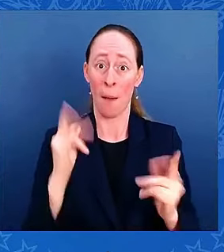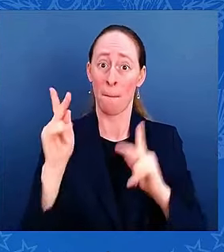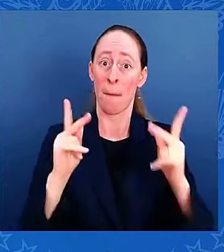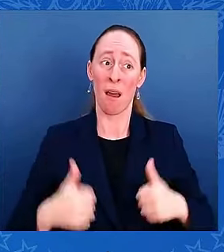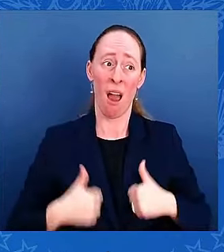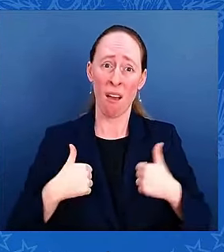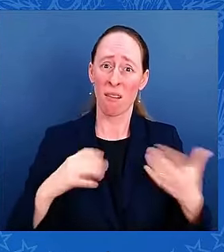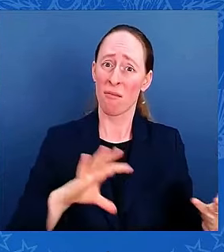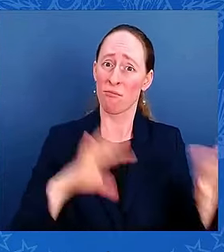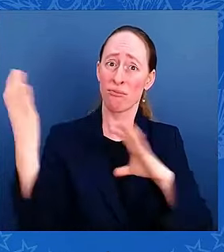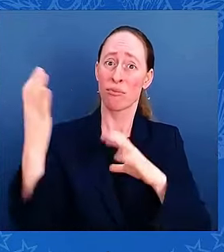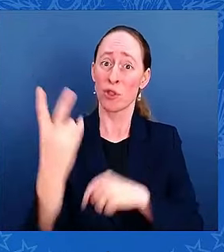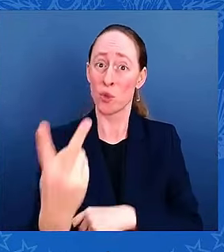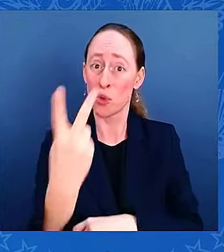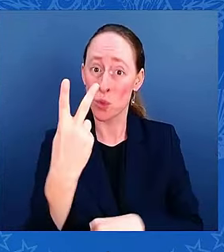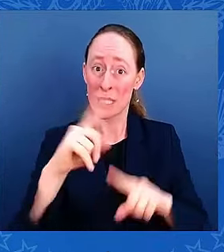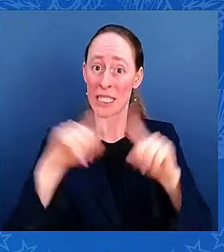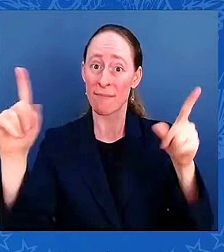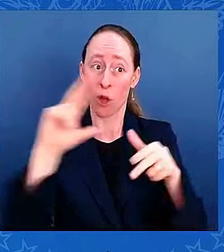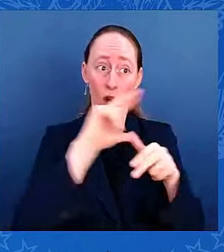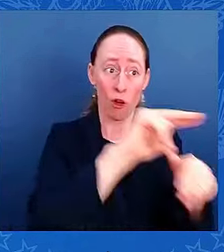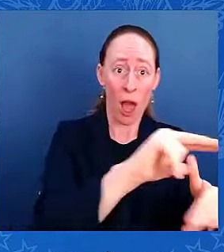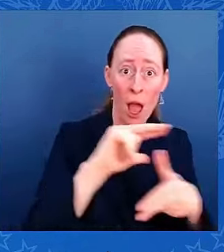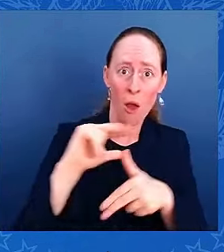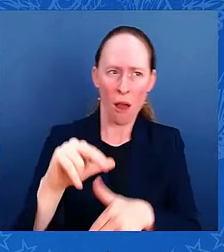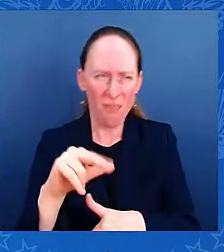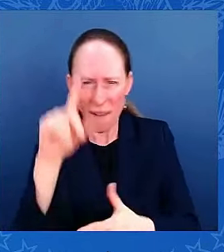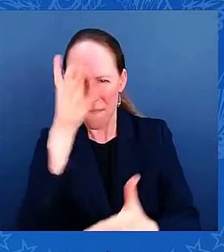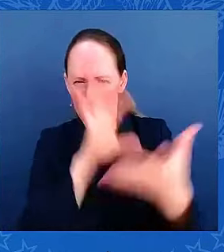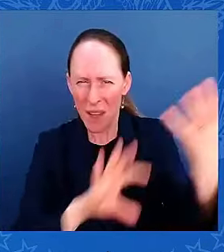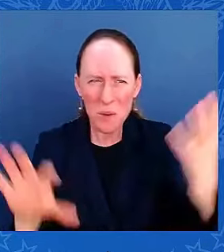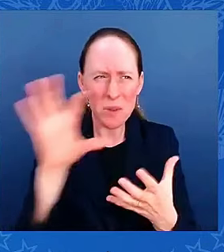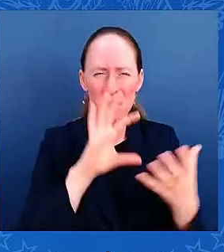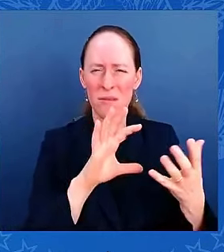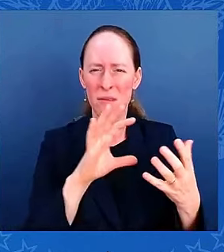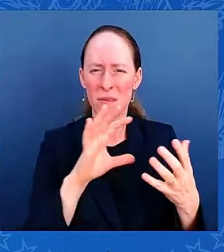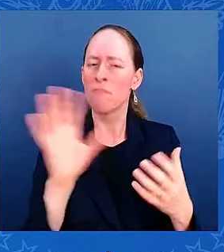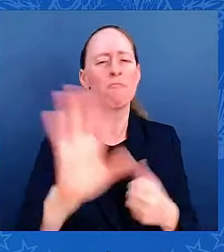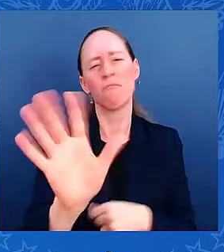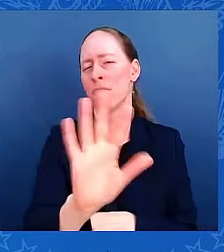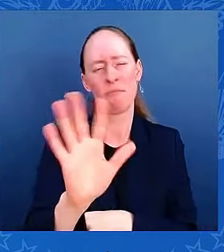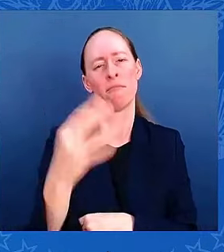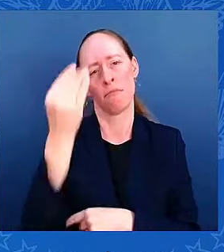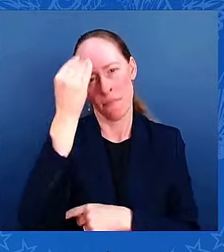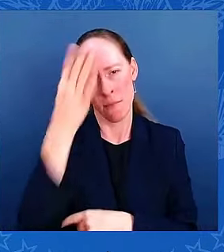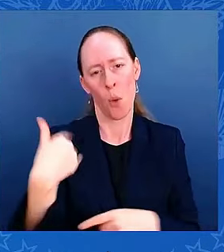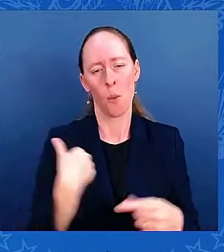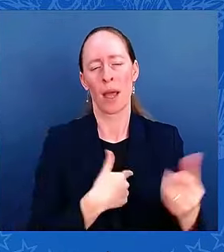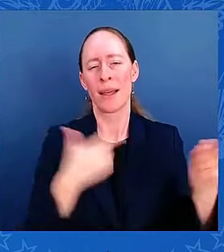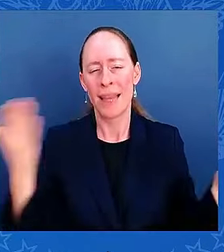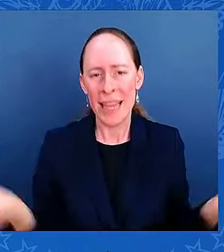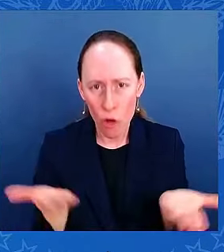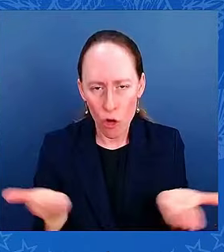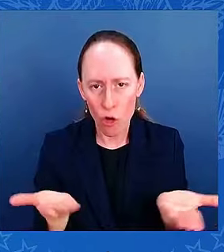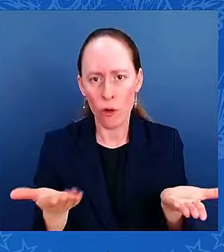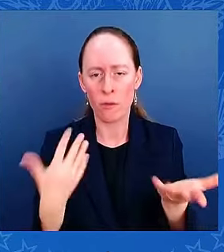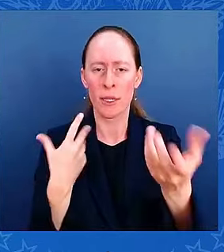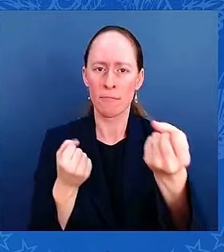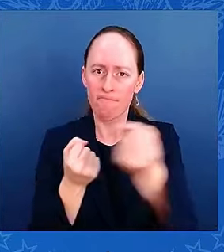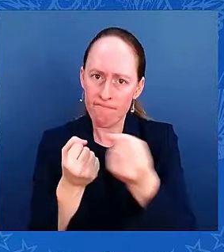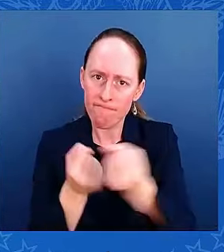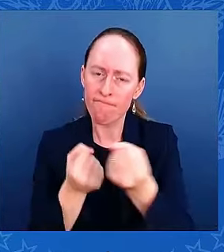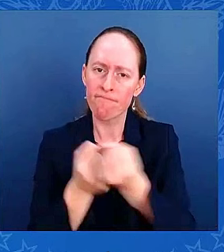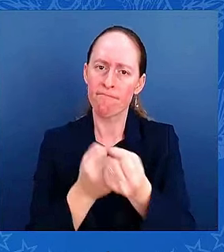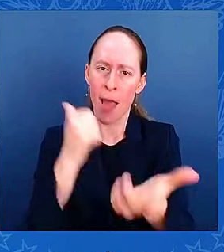is we're providing the resources needed to rescue, recover, and rebuild. And rebuild. Let me close with this.